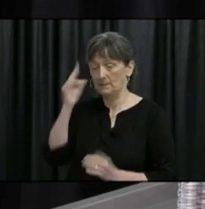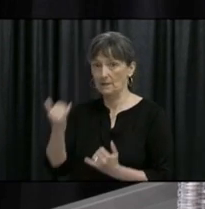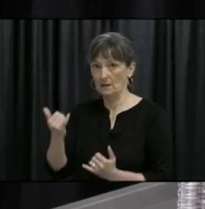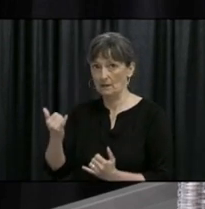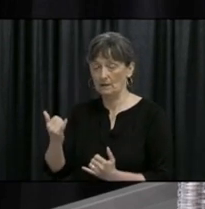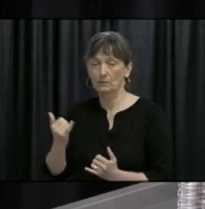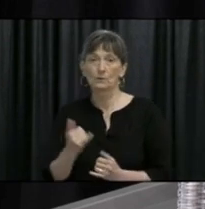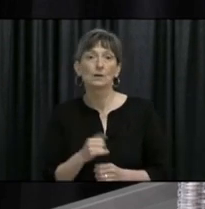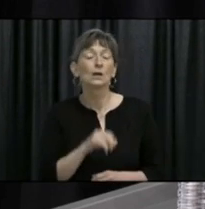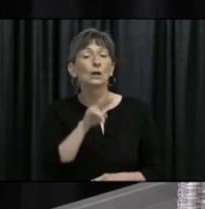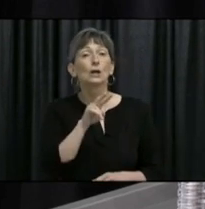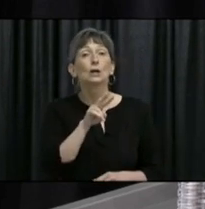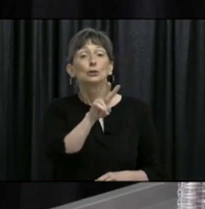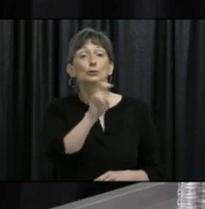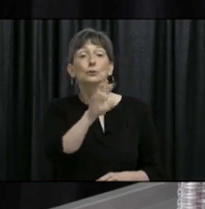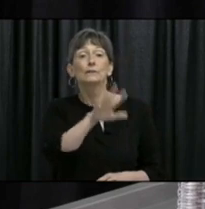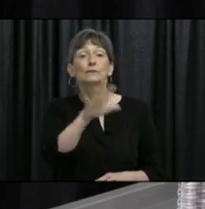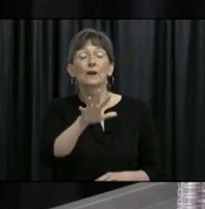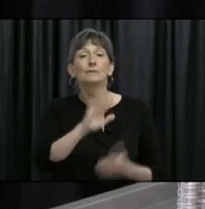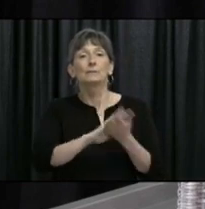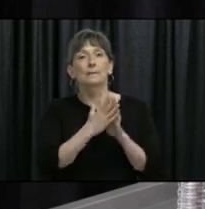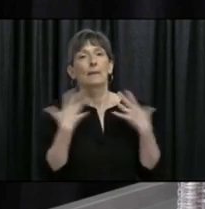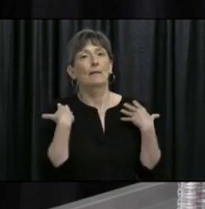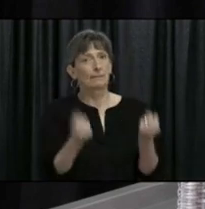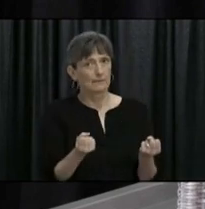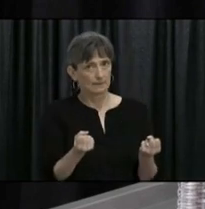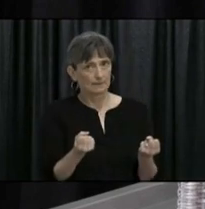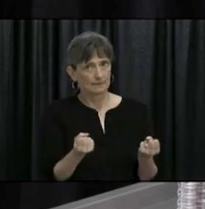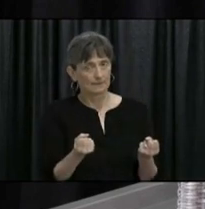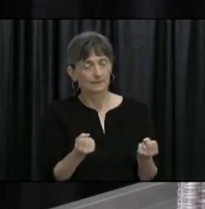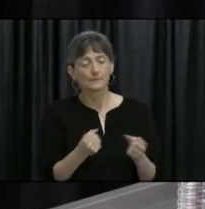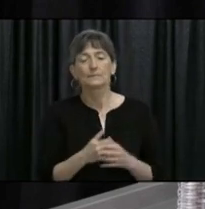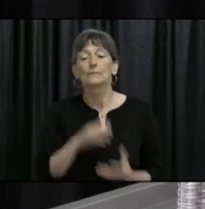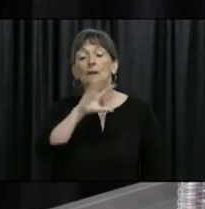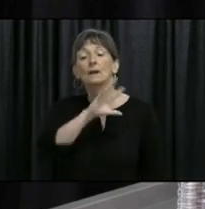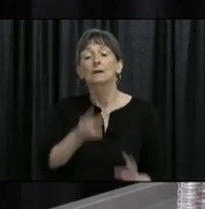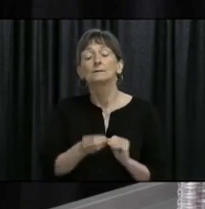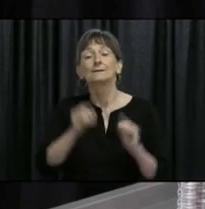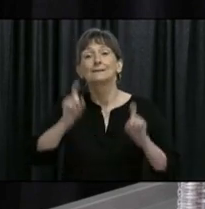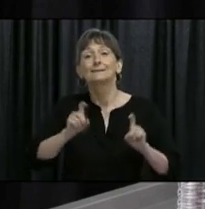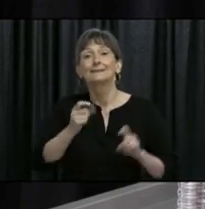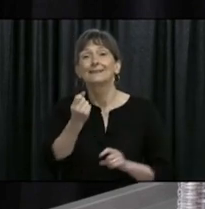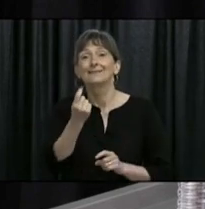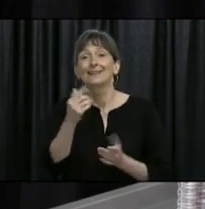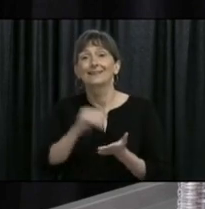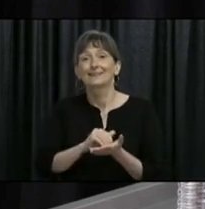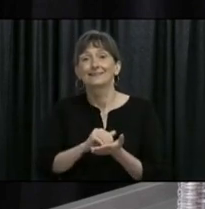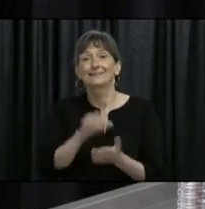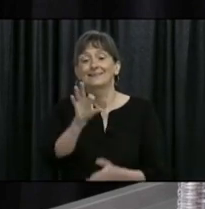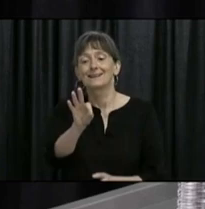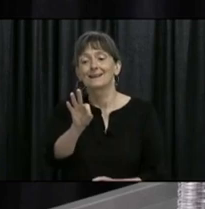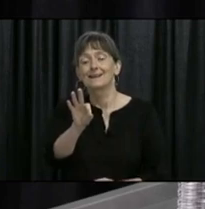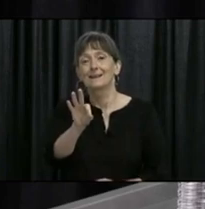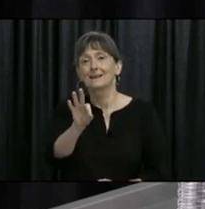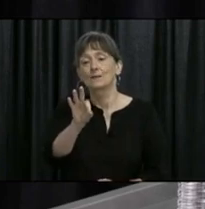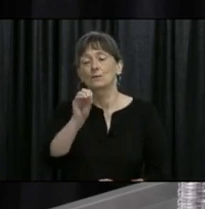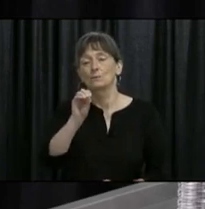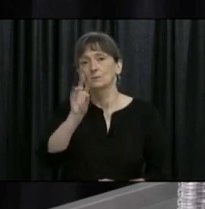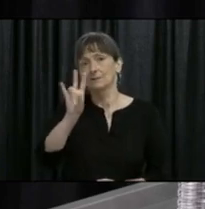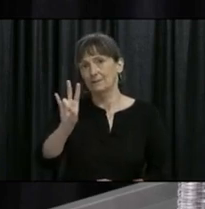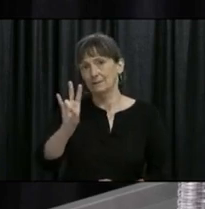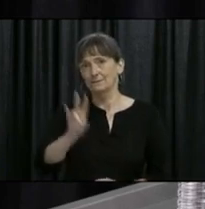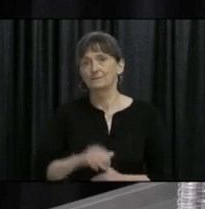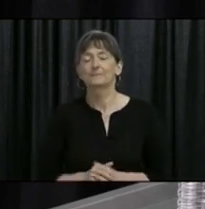virus and 255 people have now recovered. And in total, we have tested 11,907